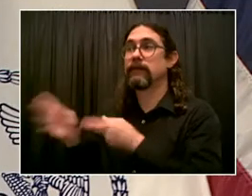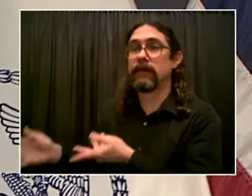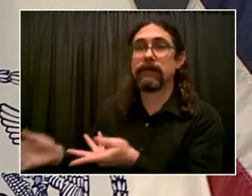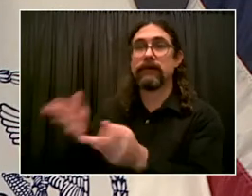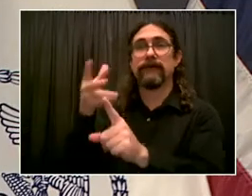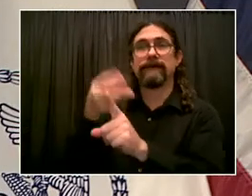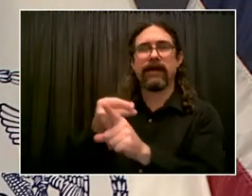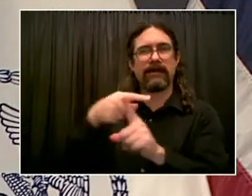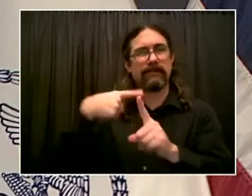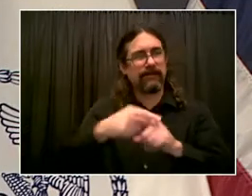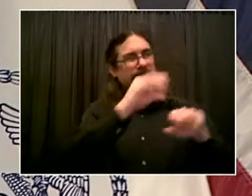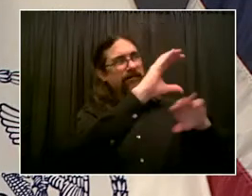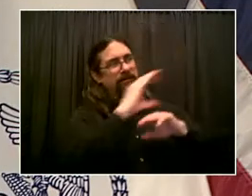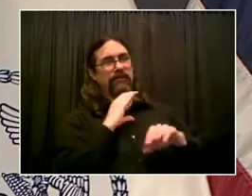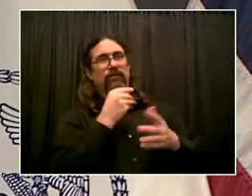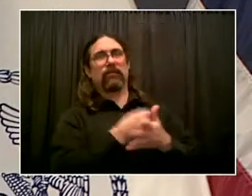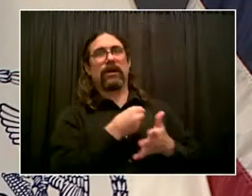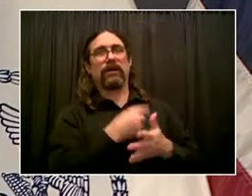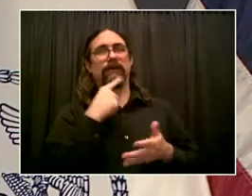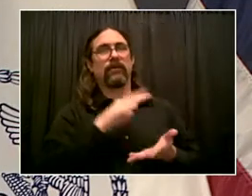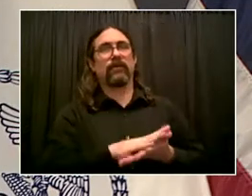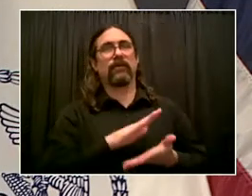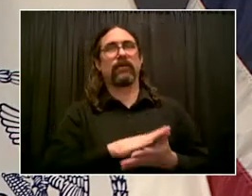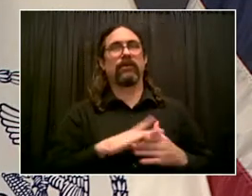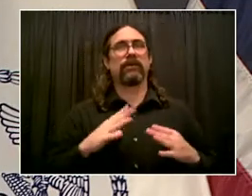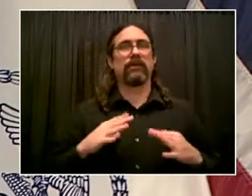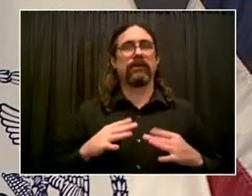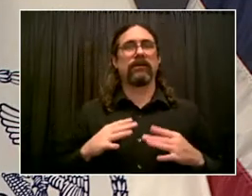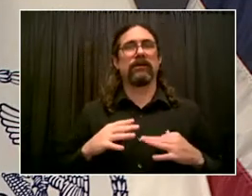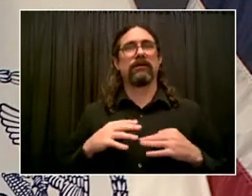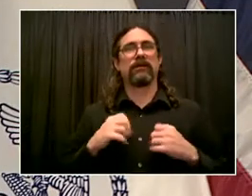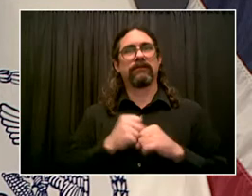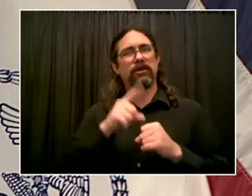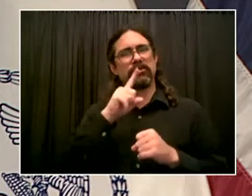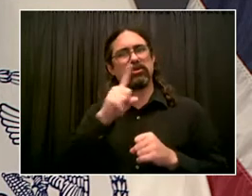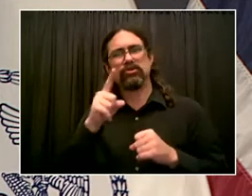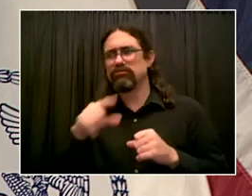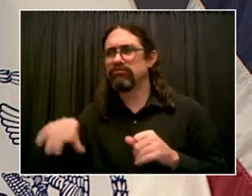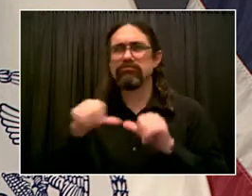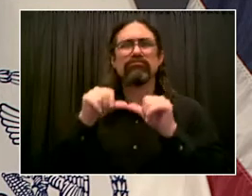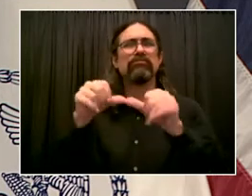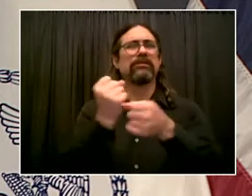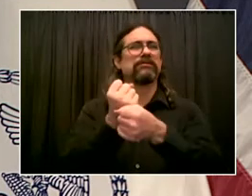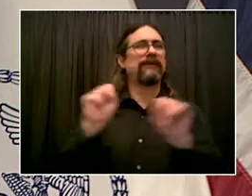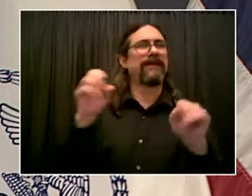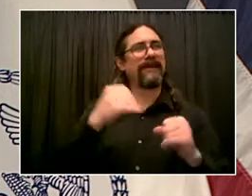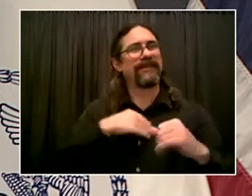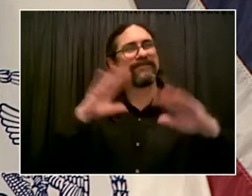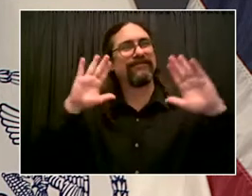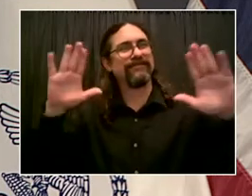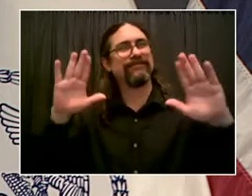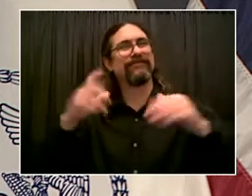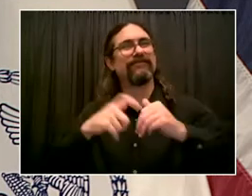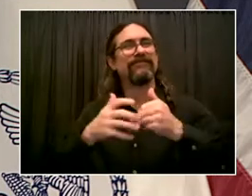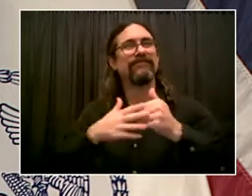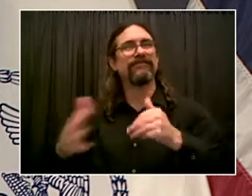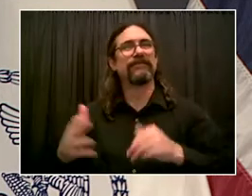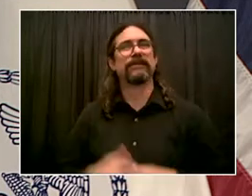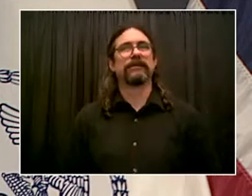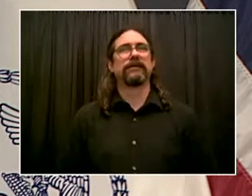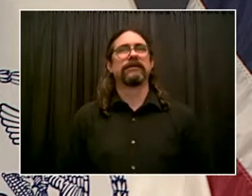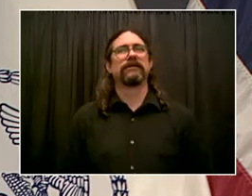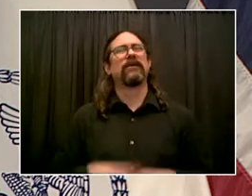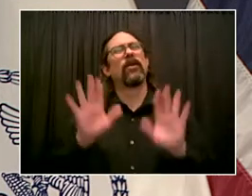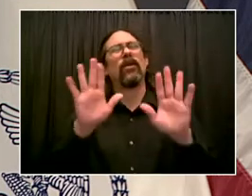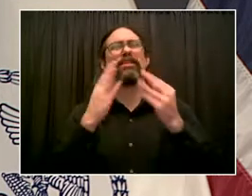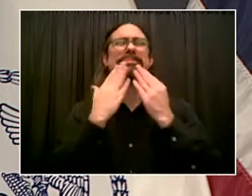thank you. I really, really appreciate what you're doing. You're just you and all of the other parents there, you're an example to this whole city of